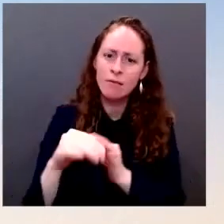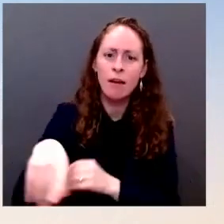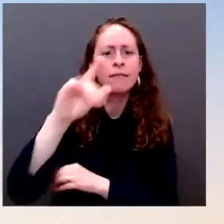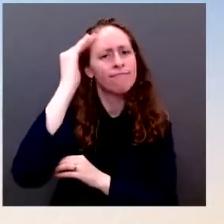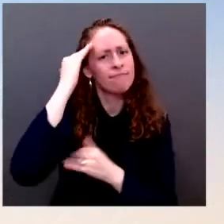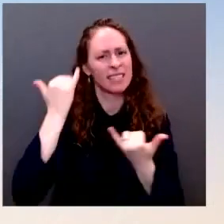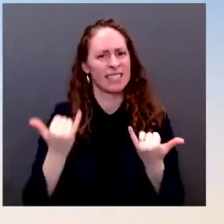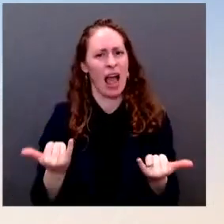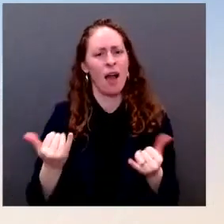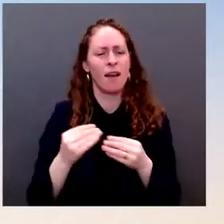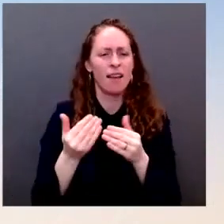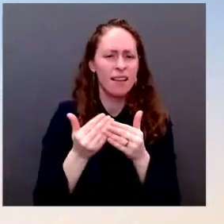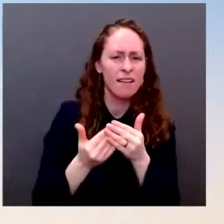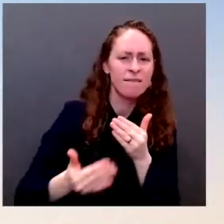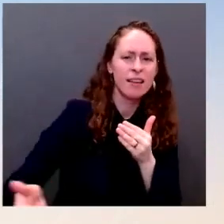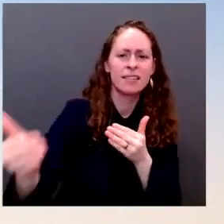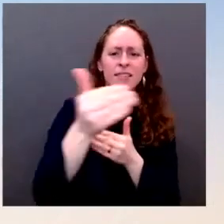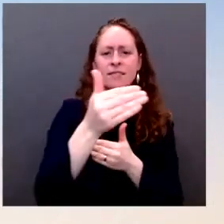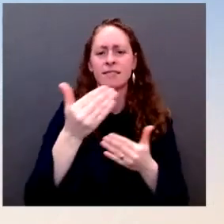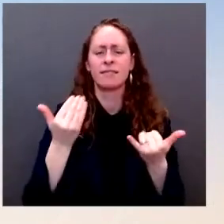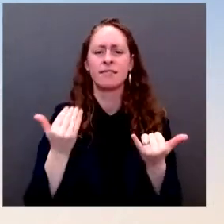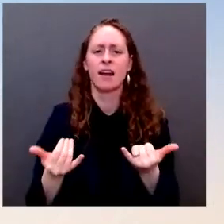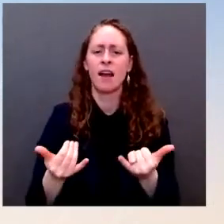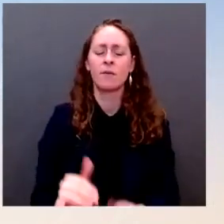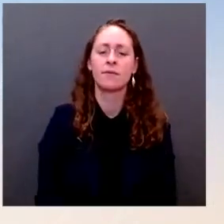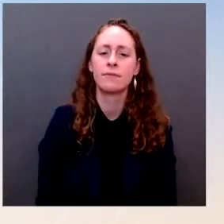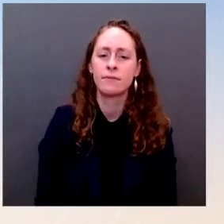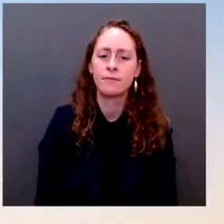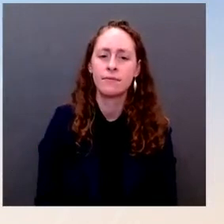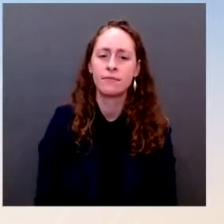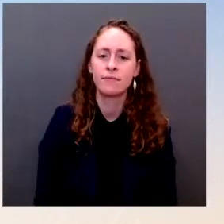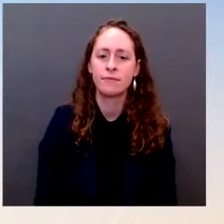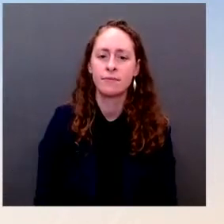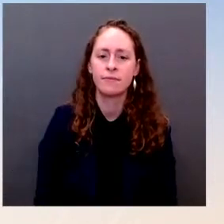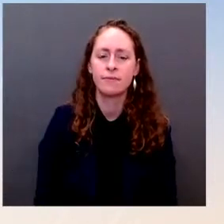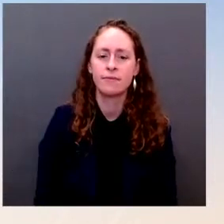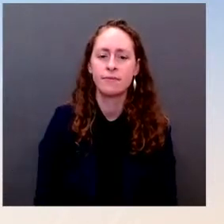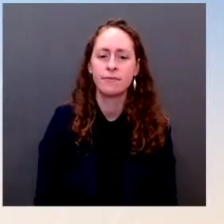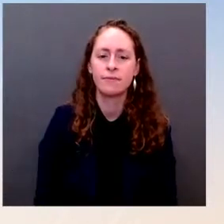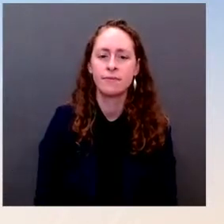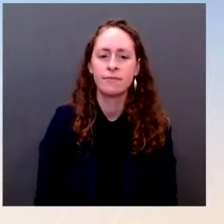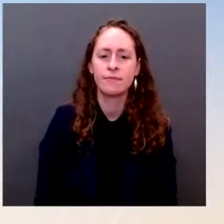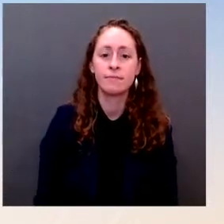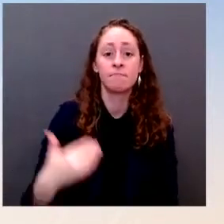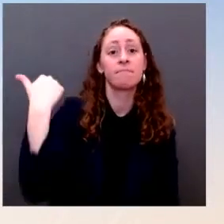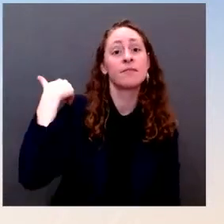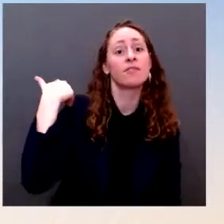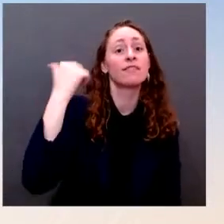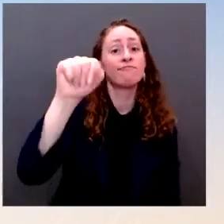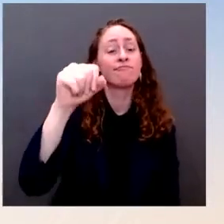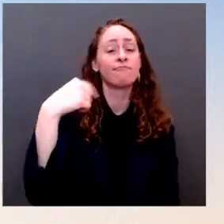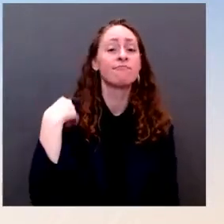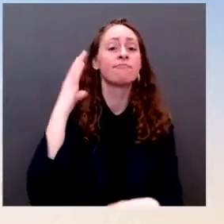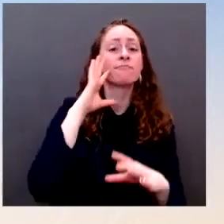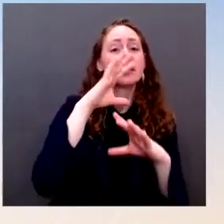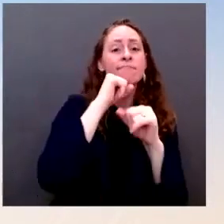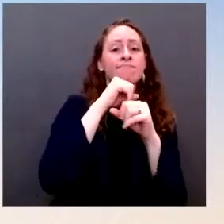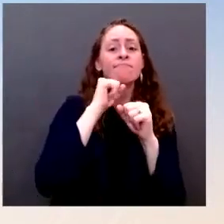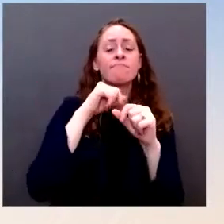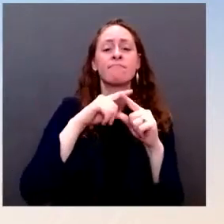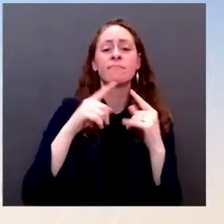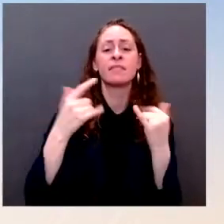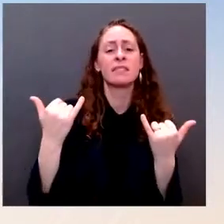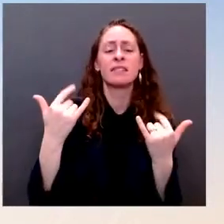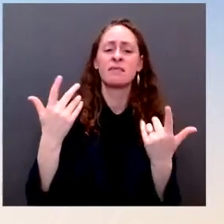State Department was the result of declassifying information. We can't do — there are limitations because of compromising intelligence sources and